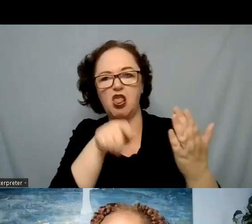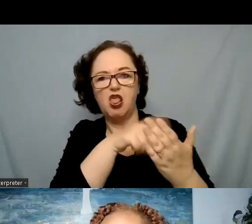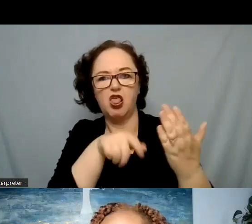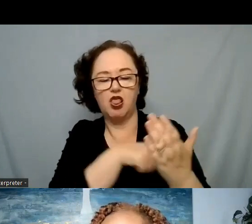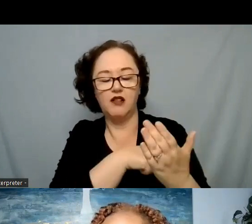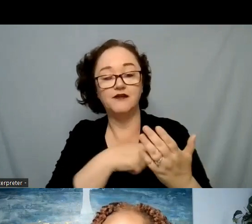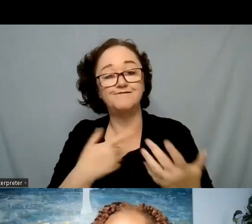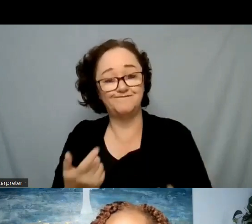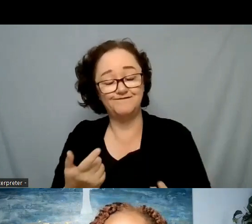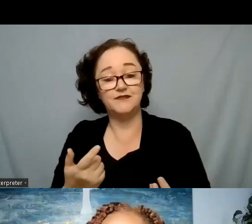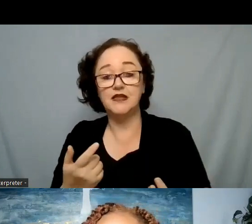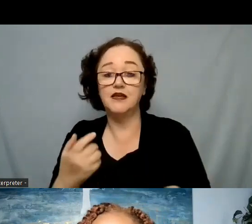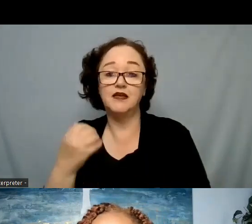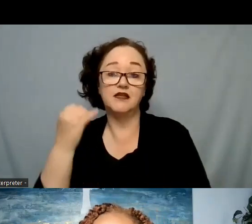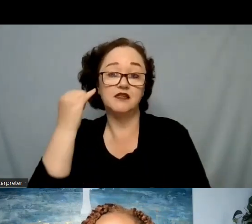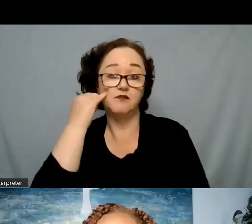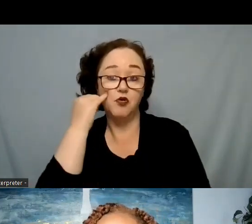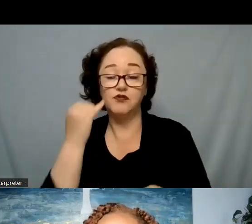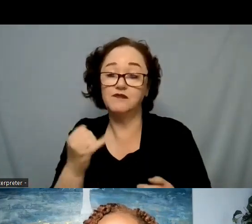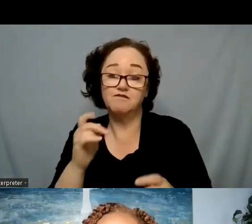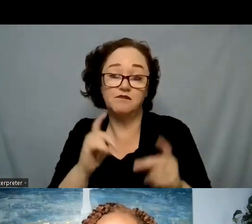a lot online next slide